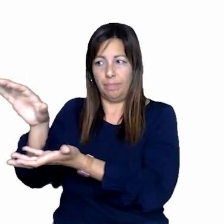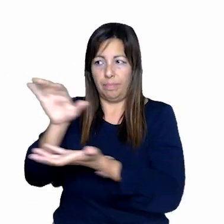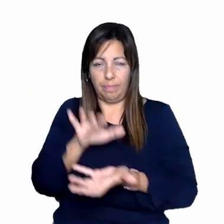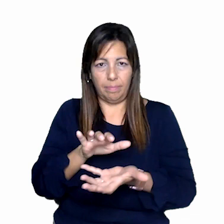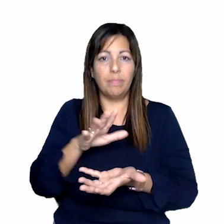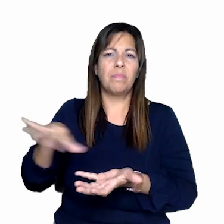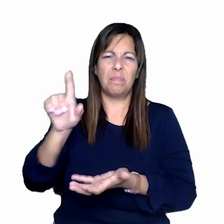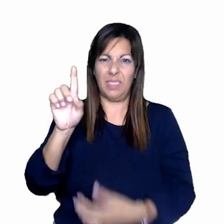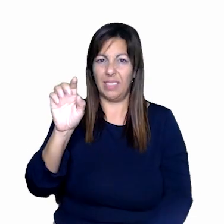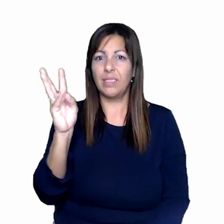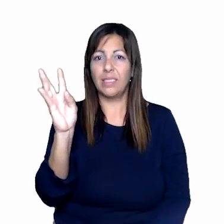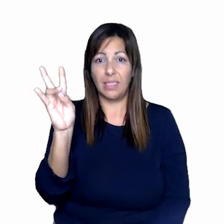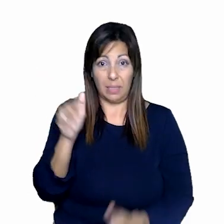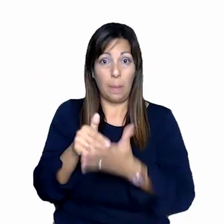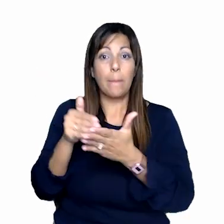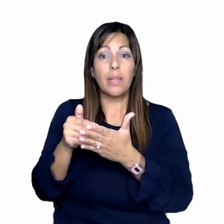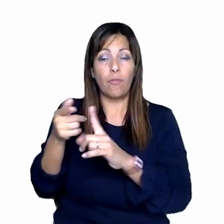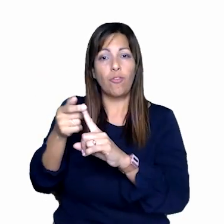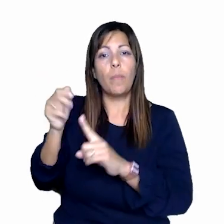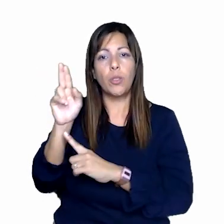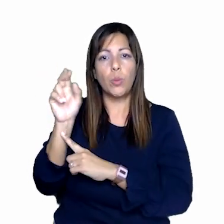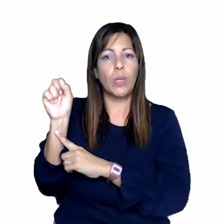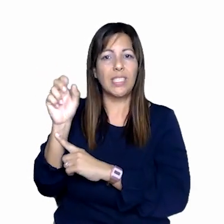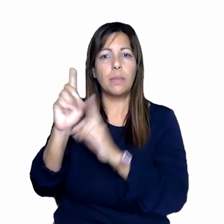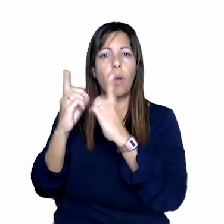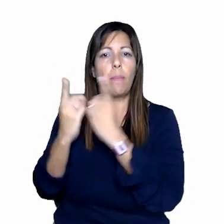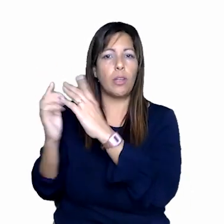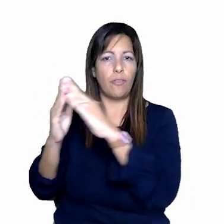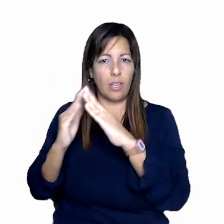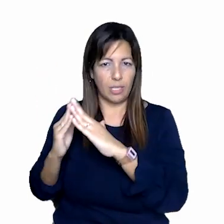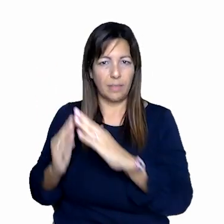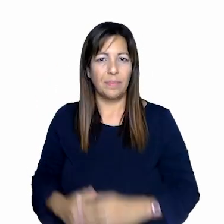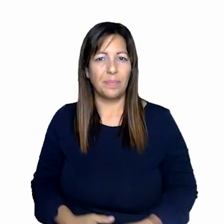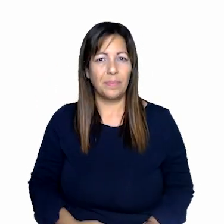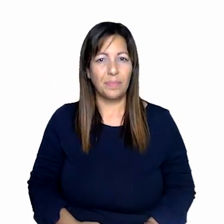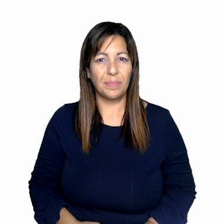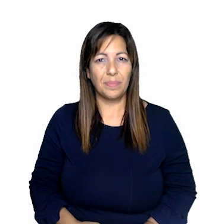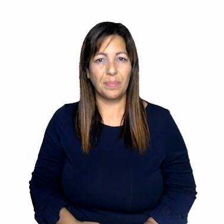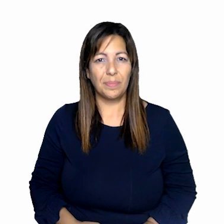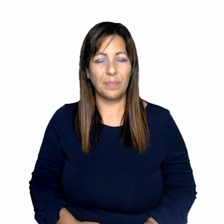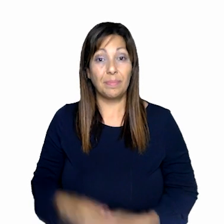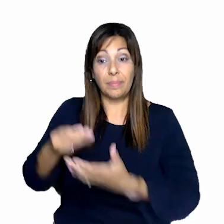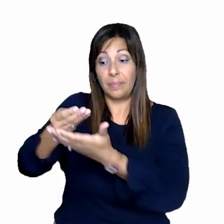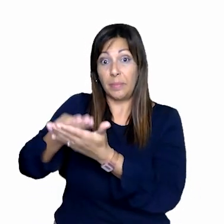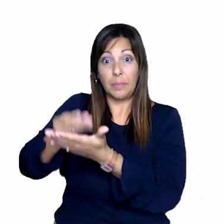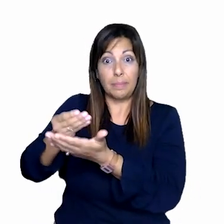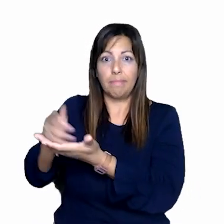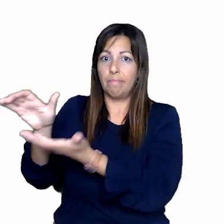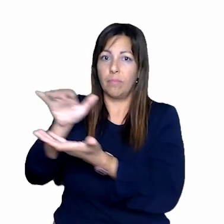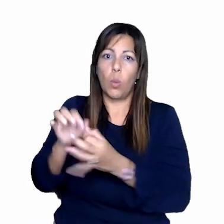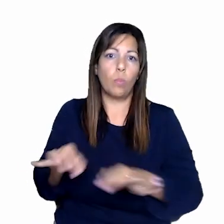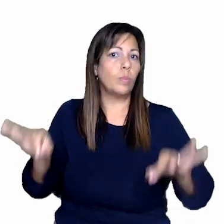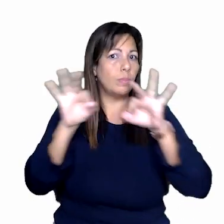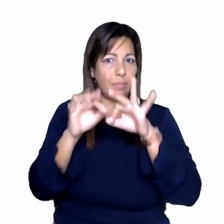$166 million by the United States Department of Housing and Urban Development. This fund is vital for the